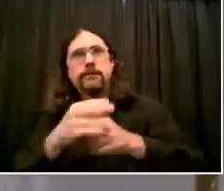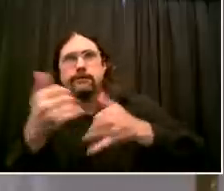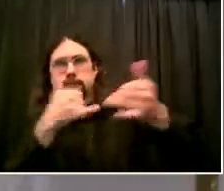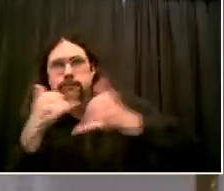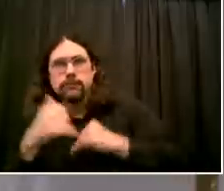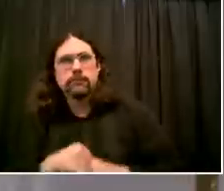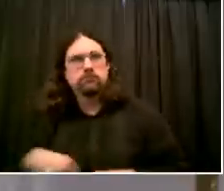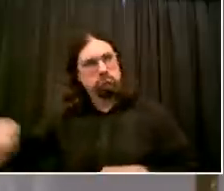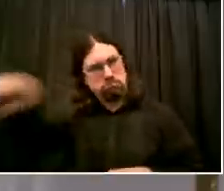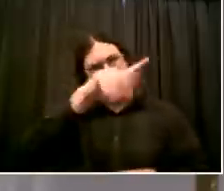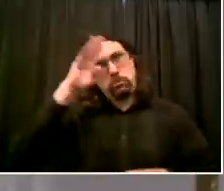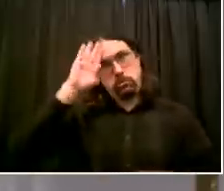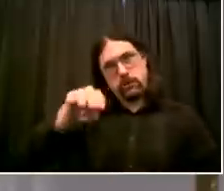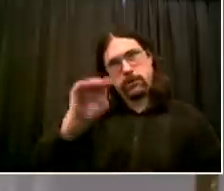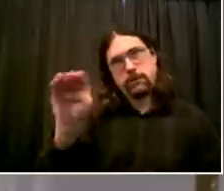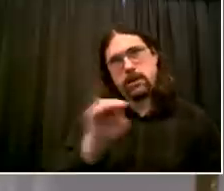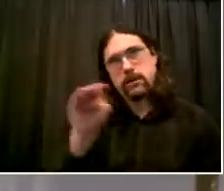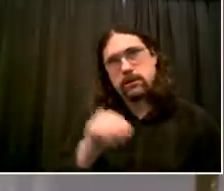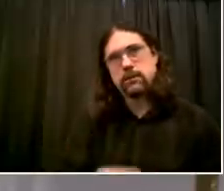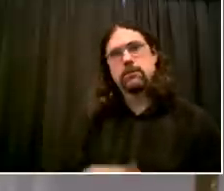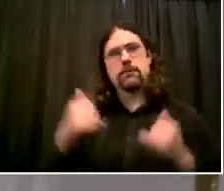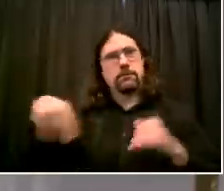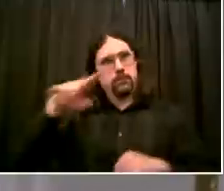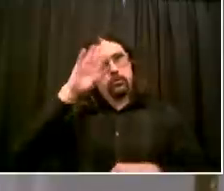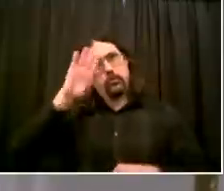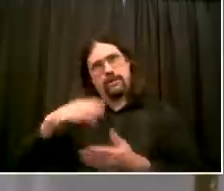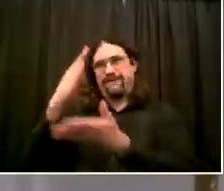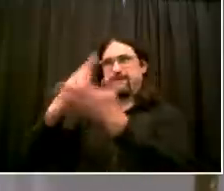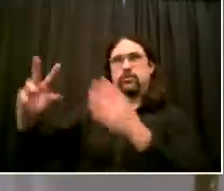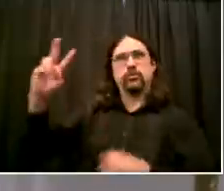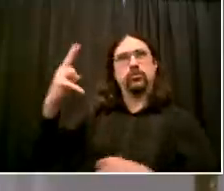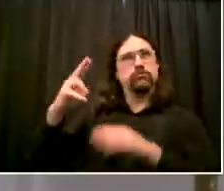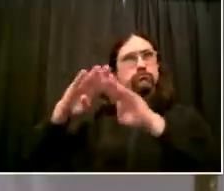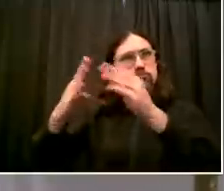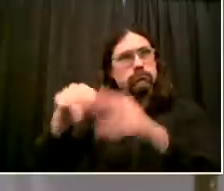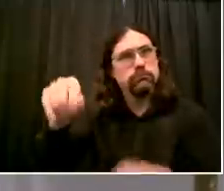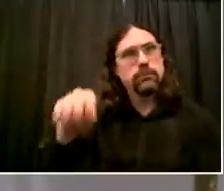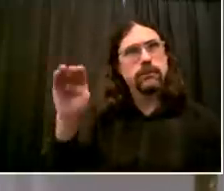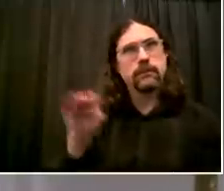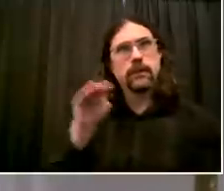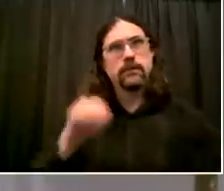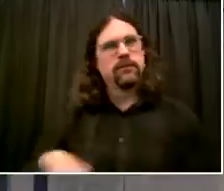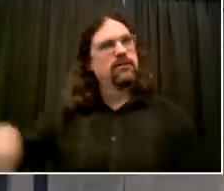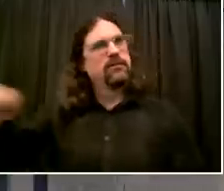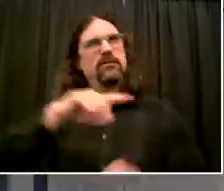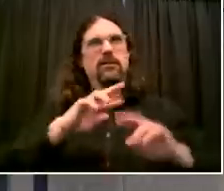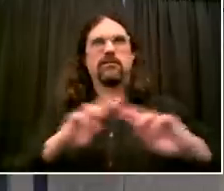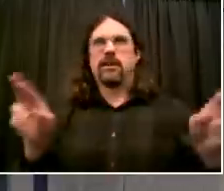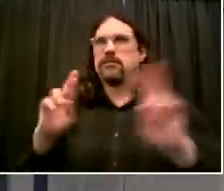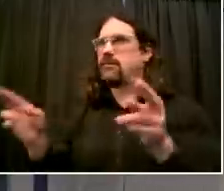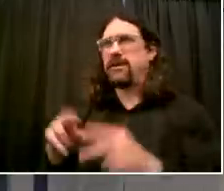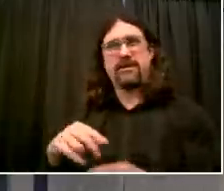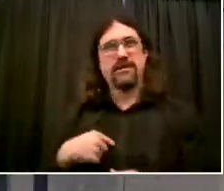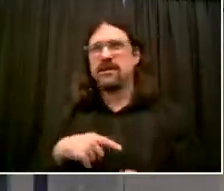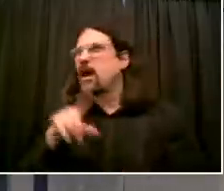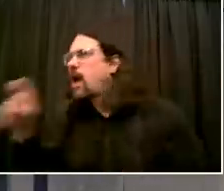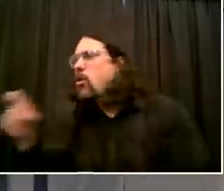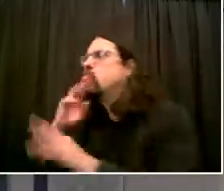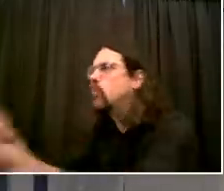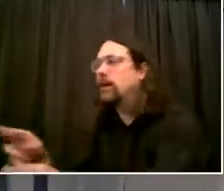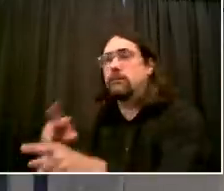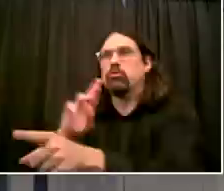right away. And I'm getting texts right now saying, I'm on it. I'm starting to get my tables and chairs ready. like it. There's evidence. Go ahead, Marsha.